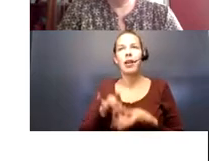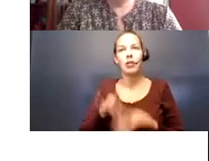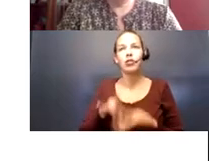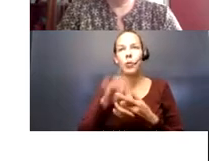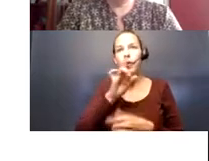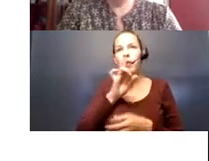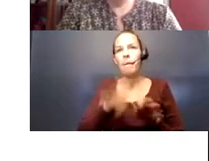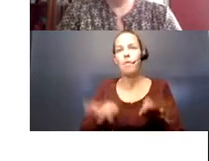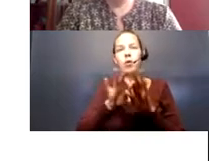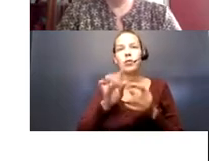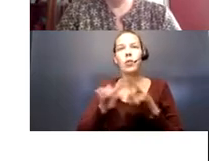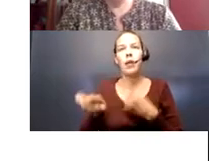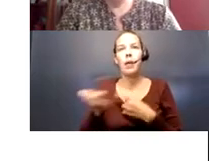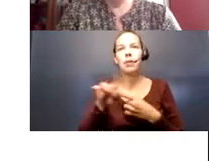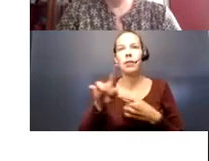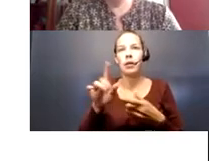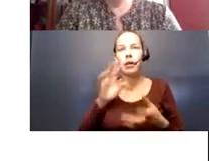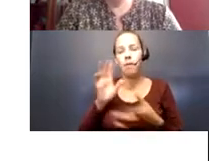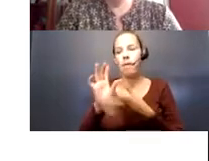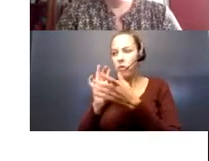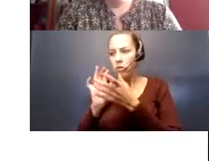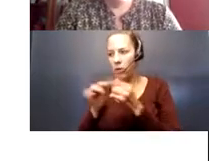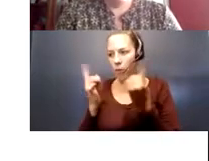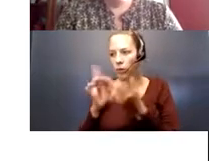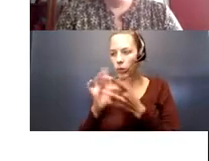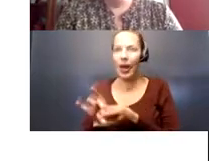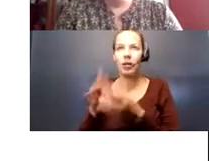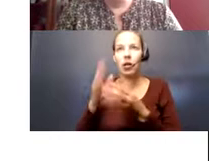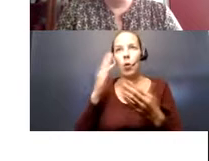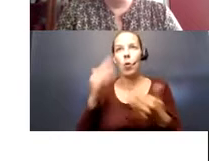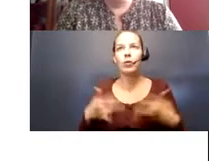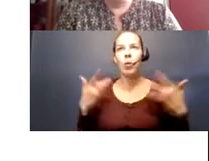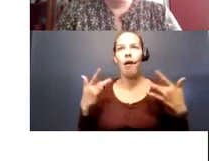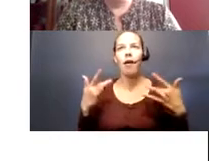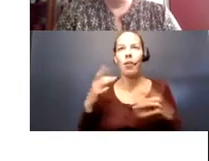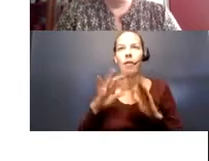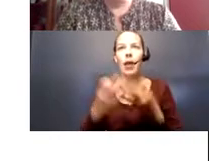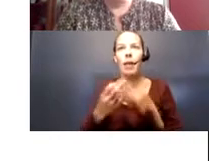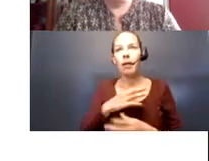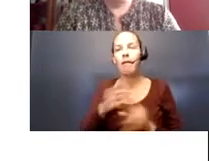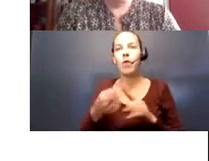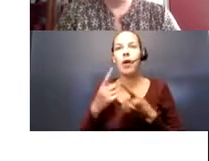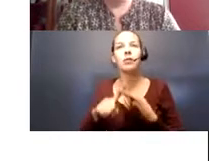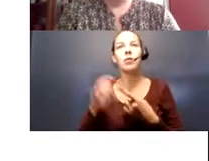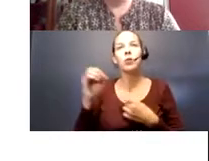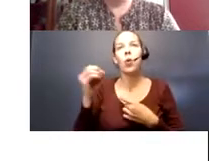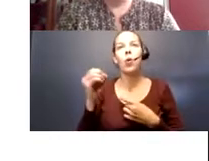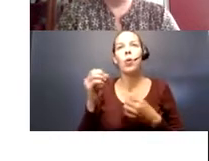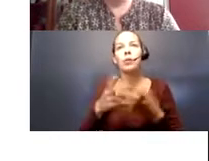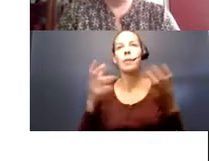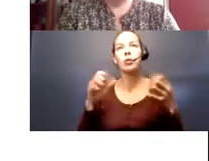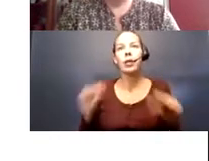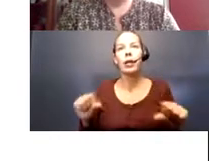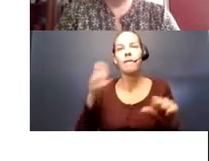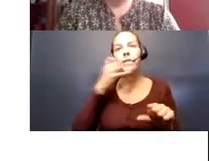important to them. As opposed to connected and knowing what's going on in their family or in their friends. So, I think as much as we can. Whether